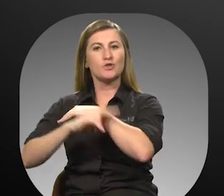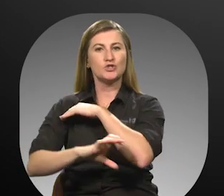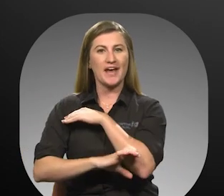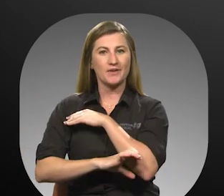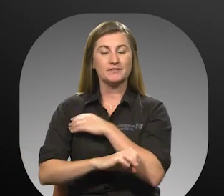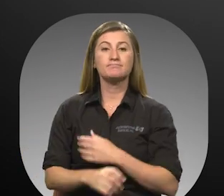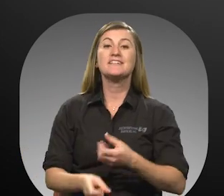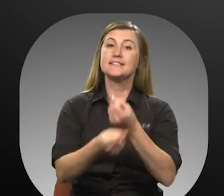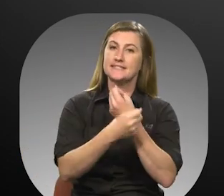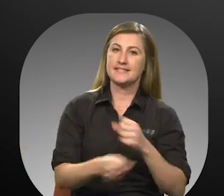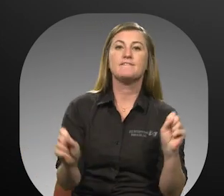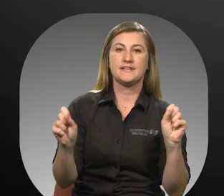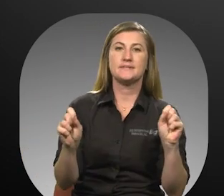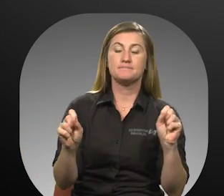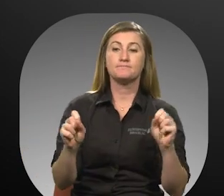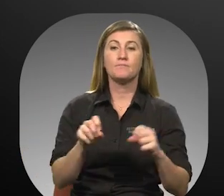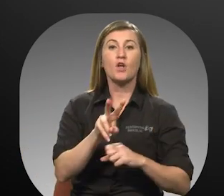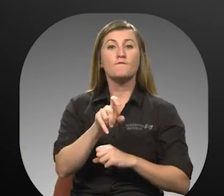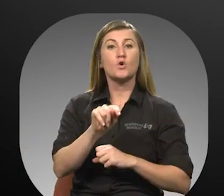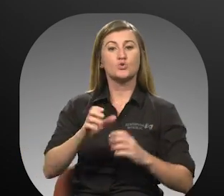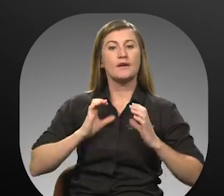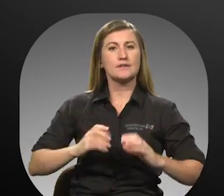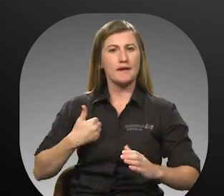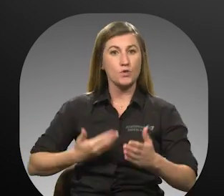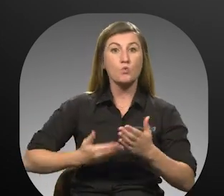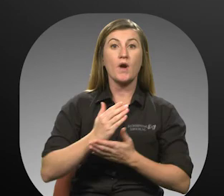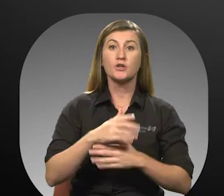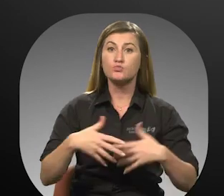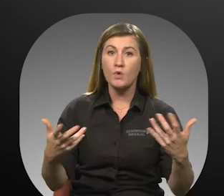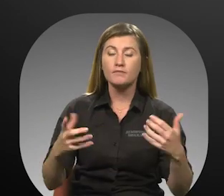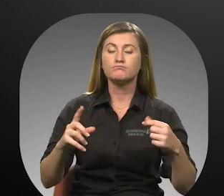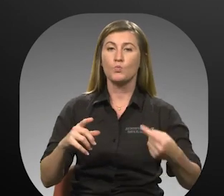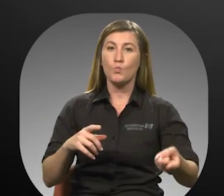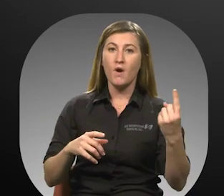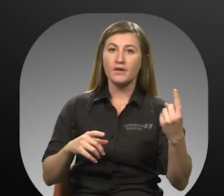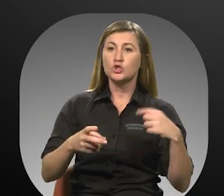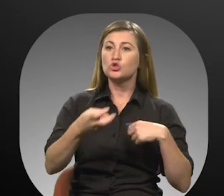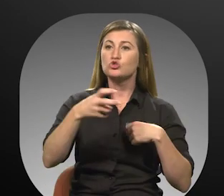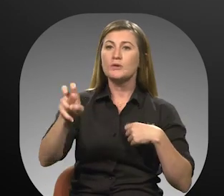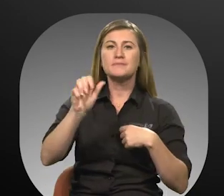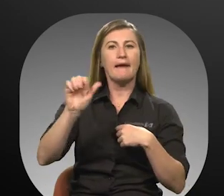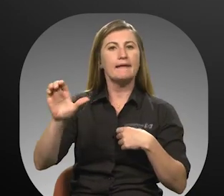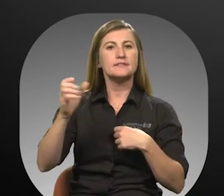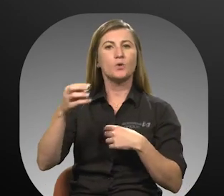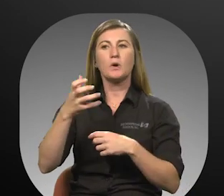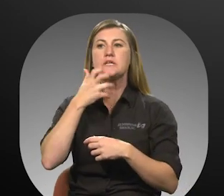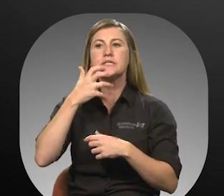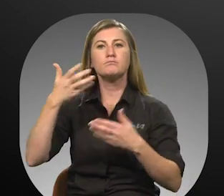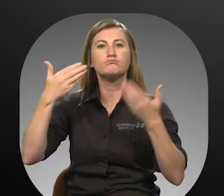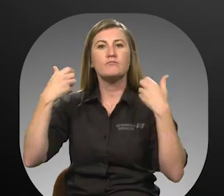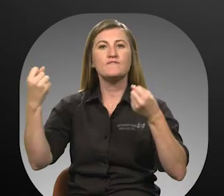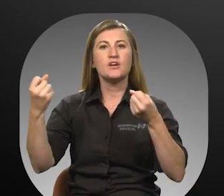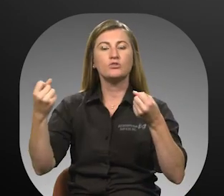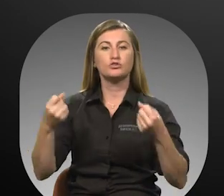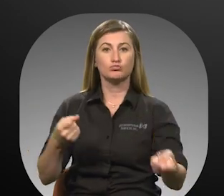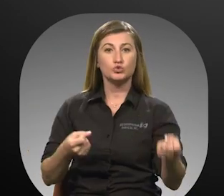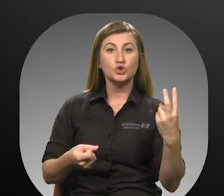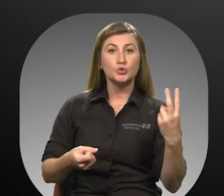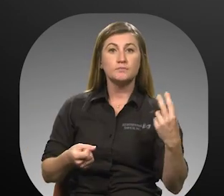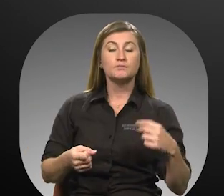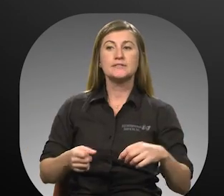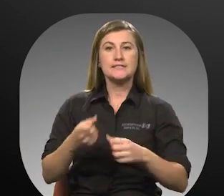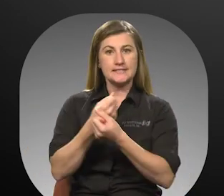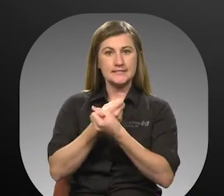7. Votran customers have the right to 1. Trips in air-conditioned or heated vehicles 2.